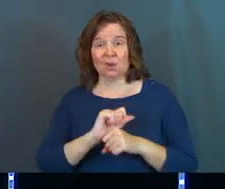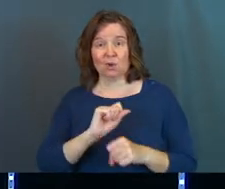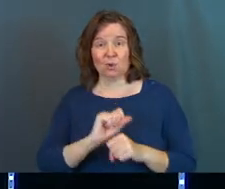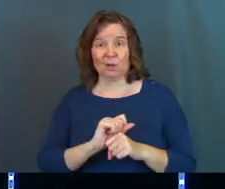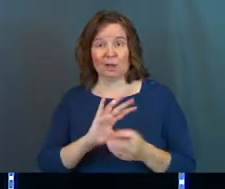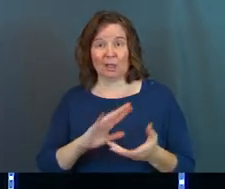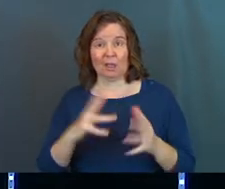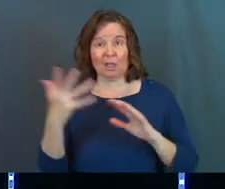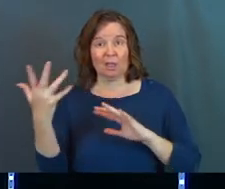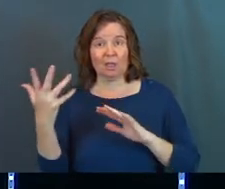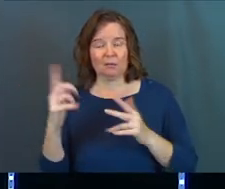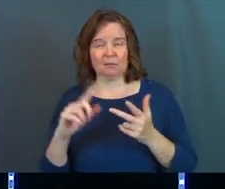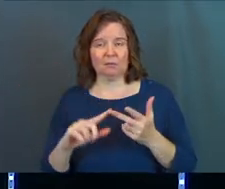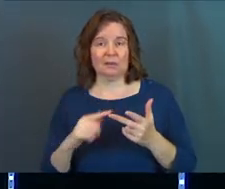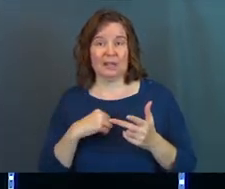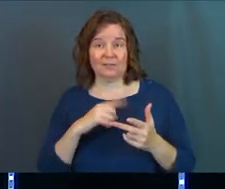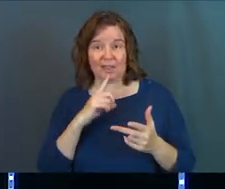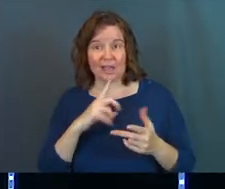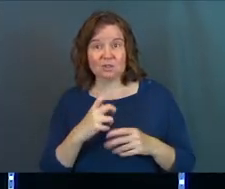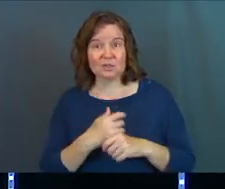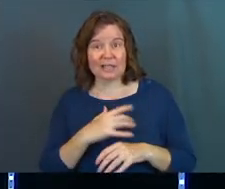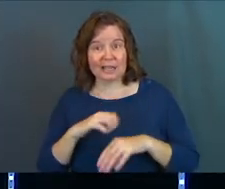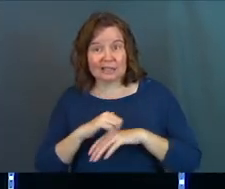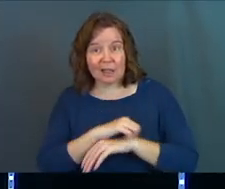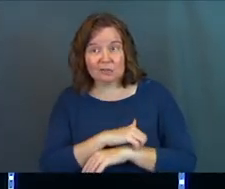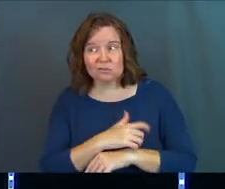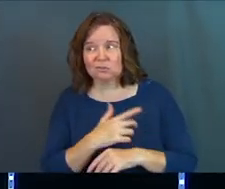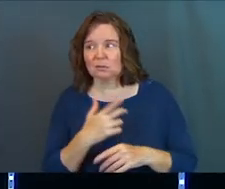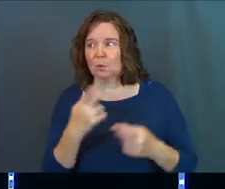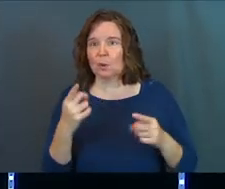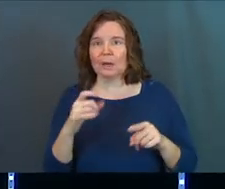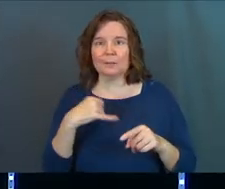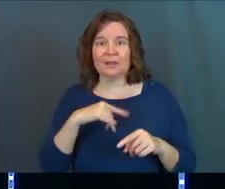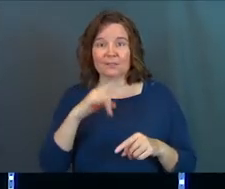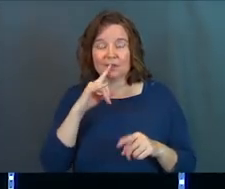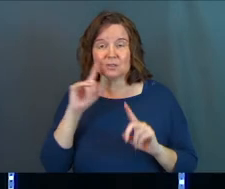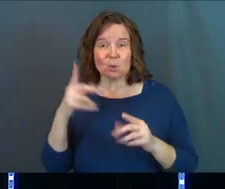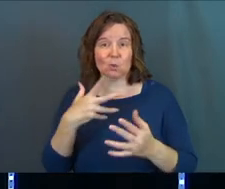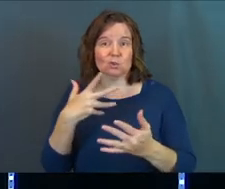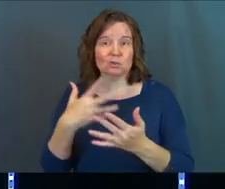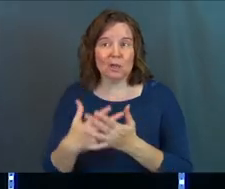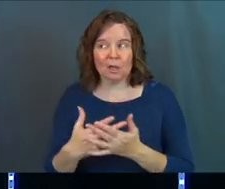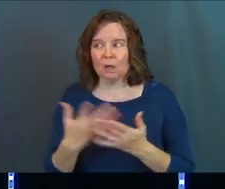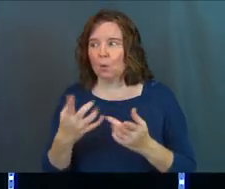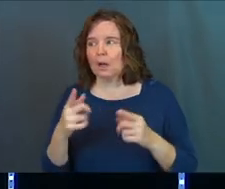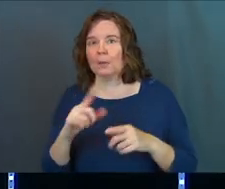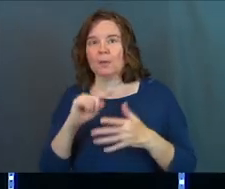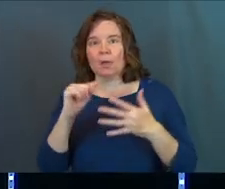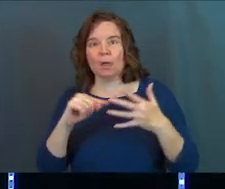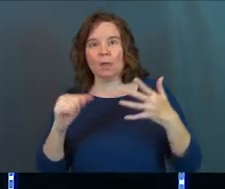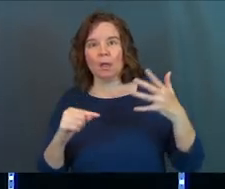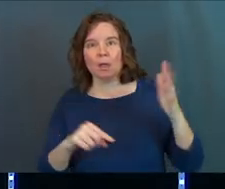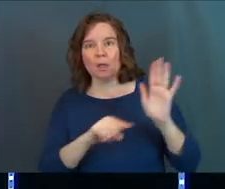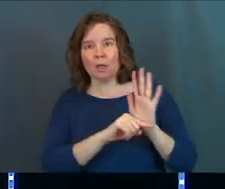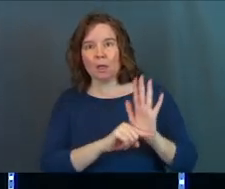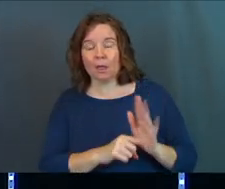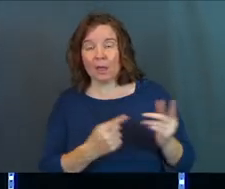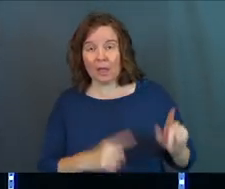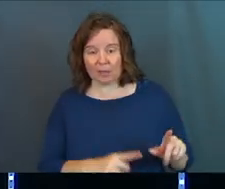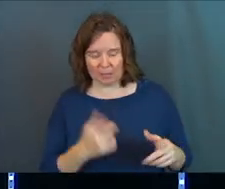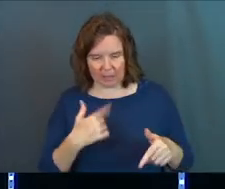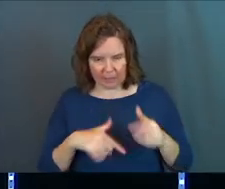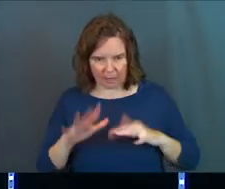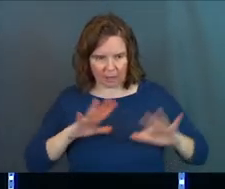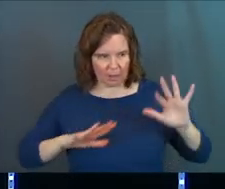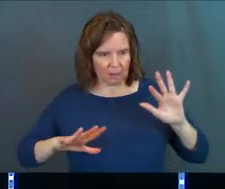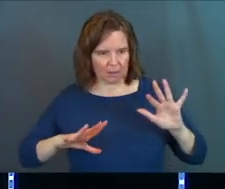career crumbles? What happens if they actually get cancer? What happens if their kid does go to jail? What happens if any of these bad things happen? Then are they